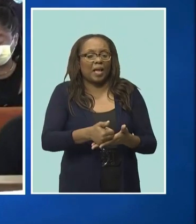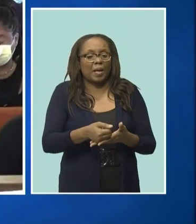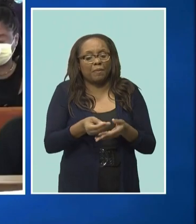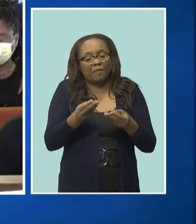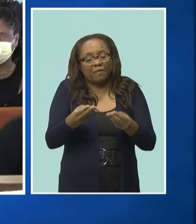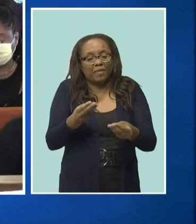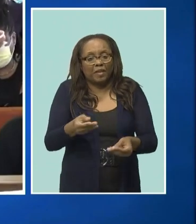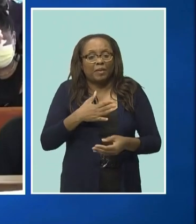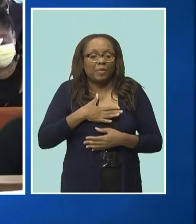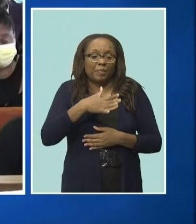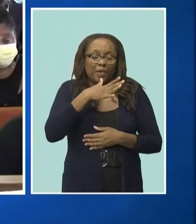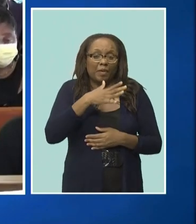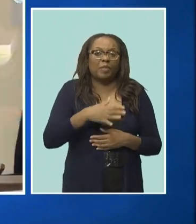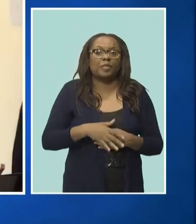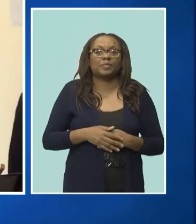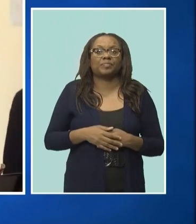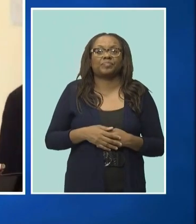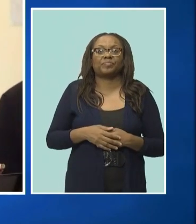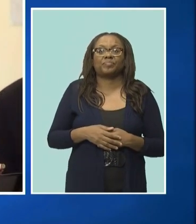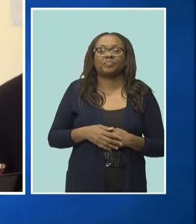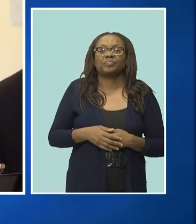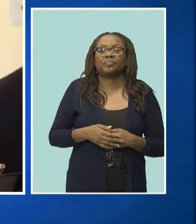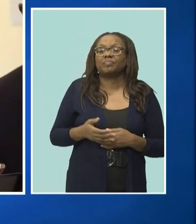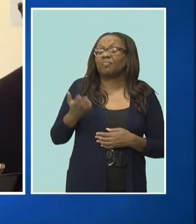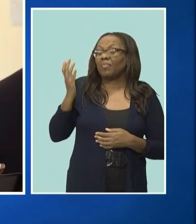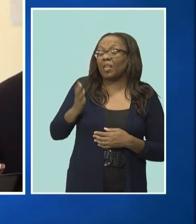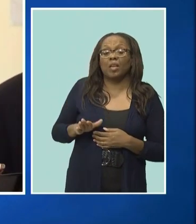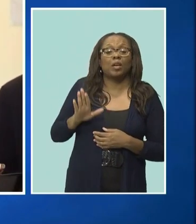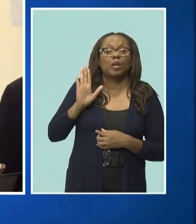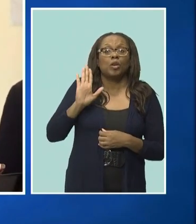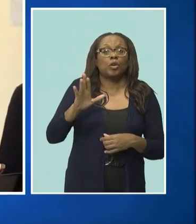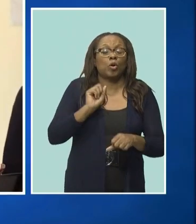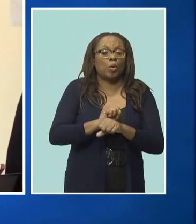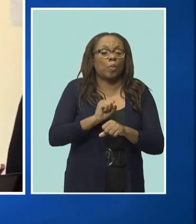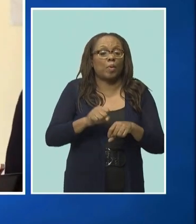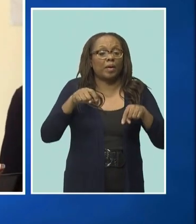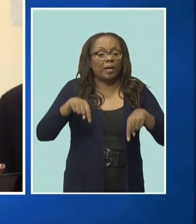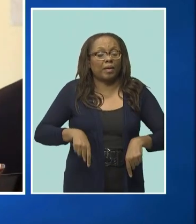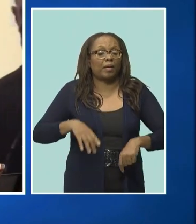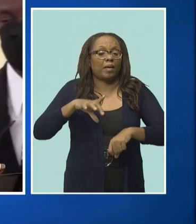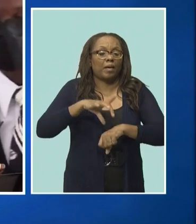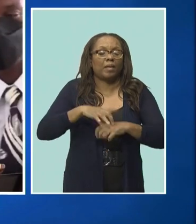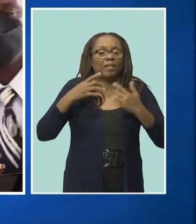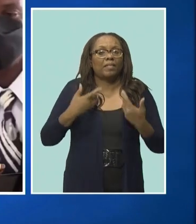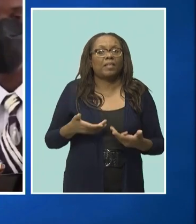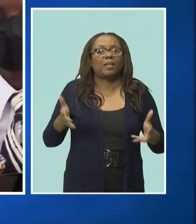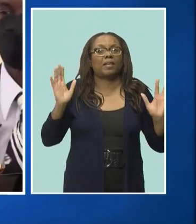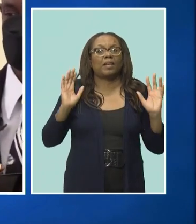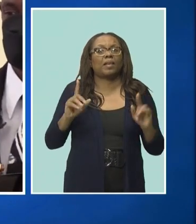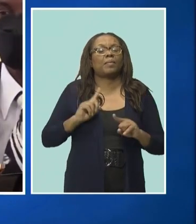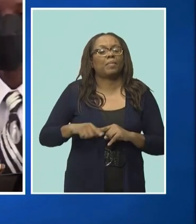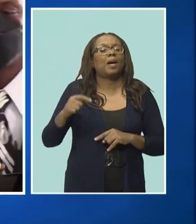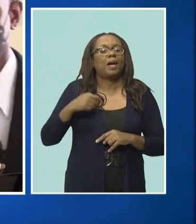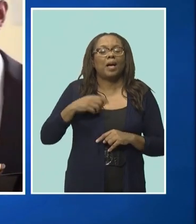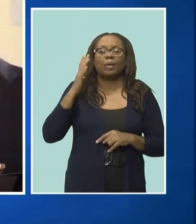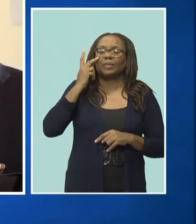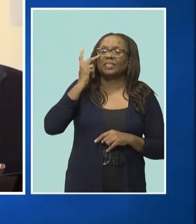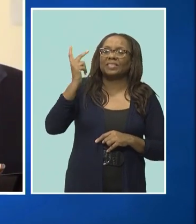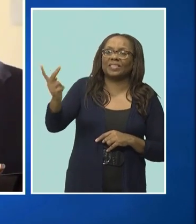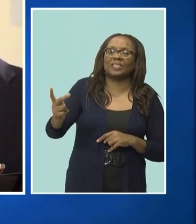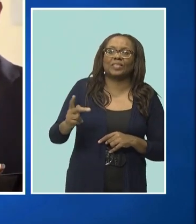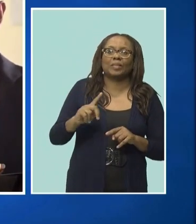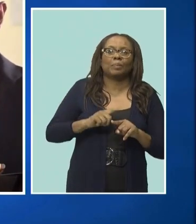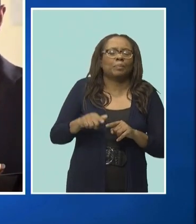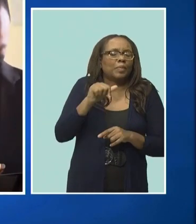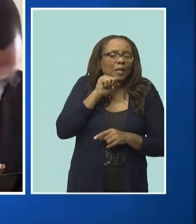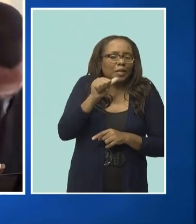work here on earth has ended in the relativity of time. will see you again someday soon, but not too